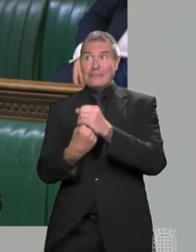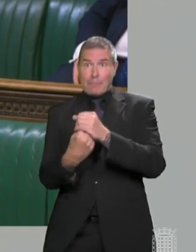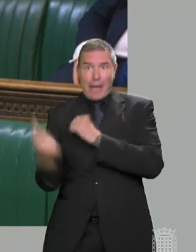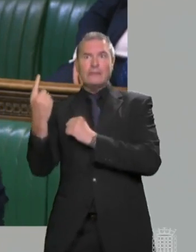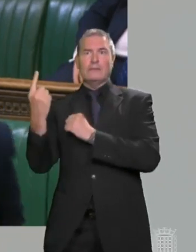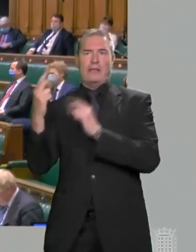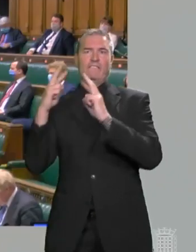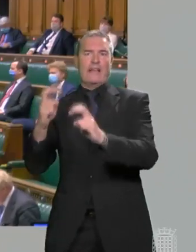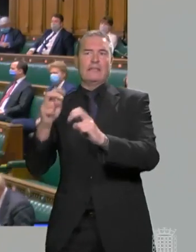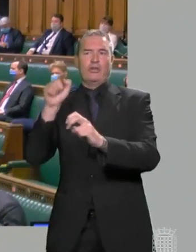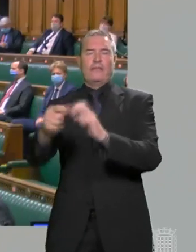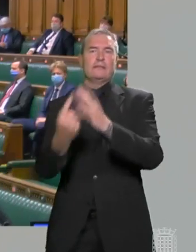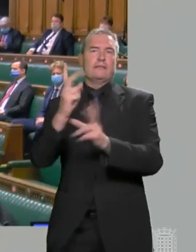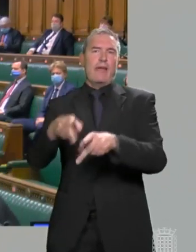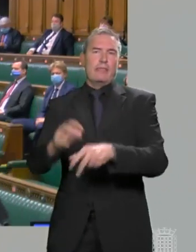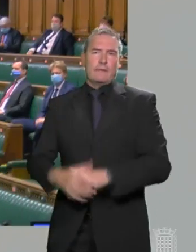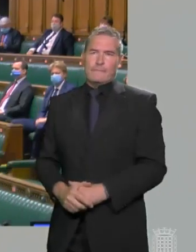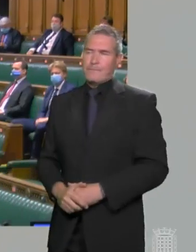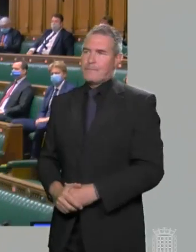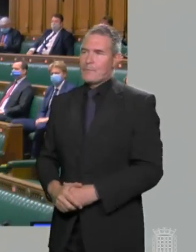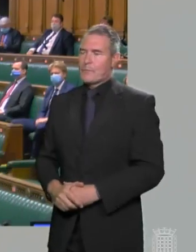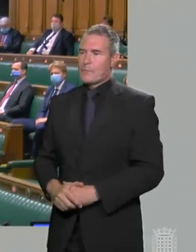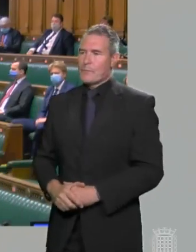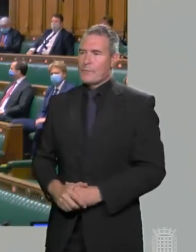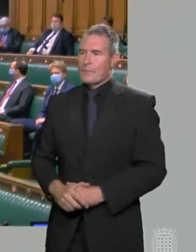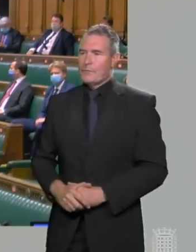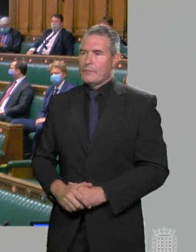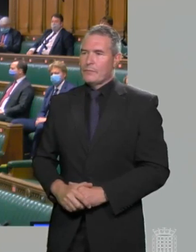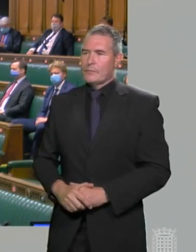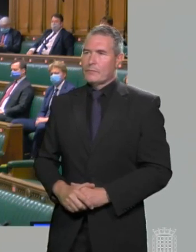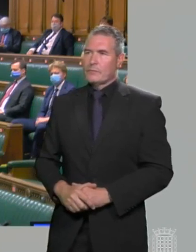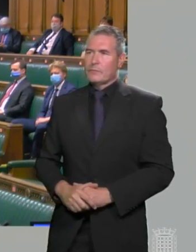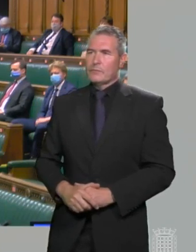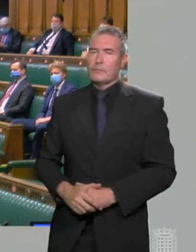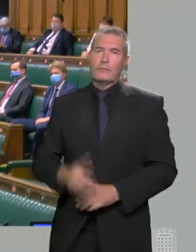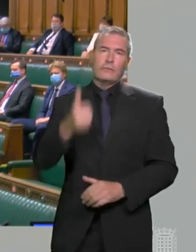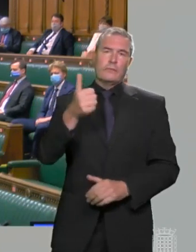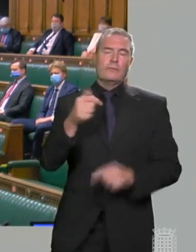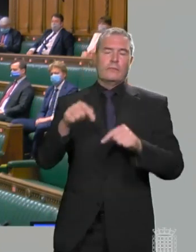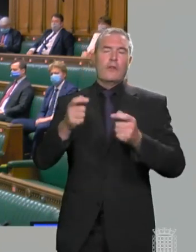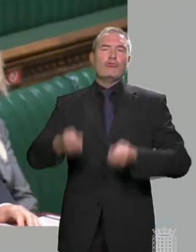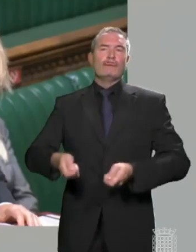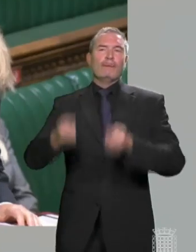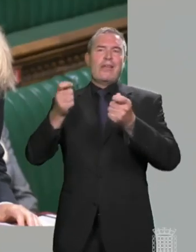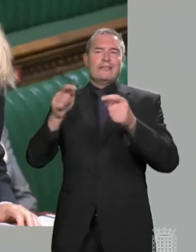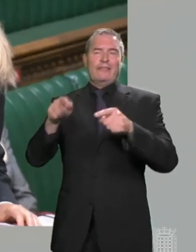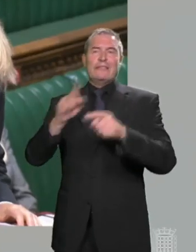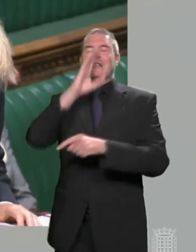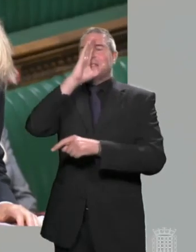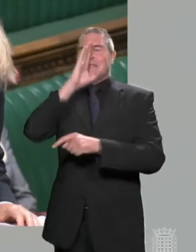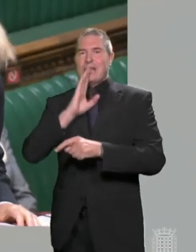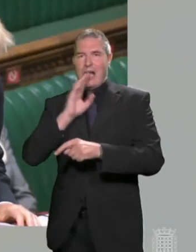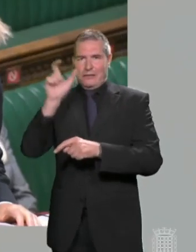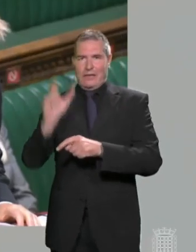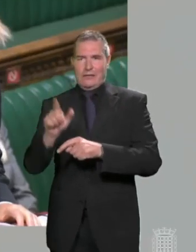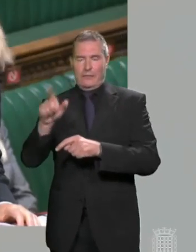investigated? Prime Minister. Mr Speaker, I thank my honourable friend for raising this very sad case